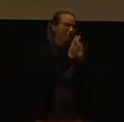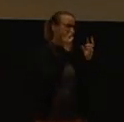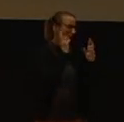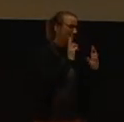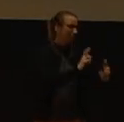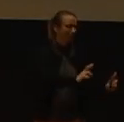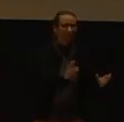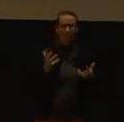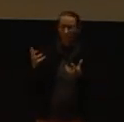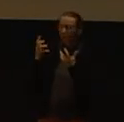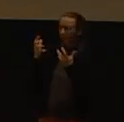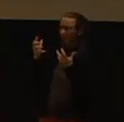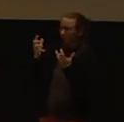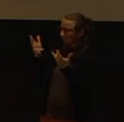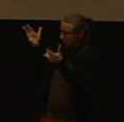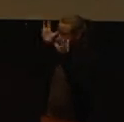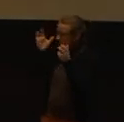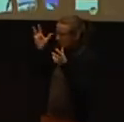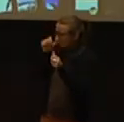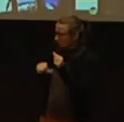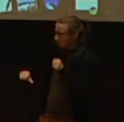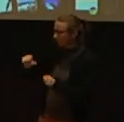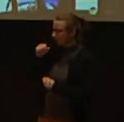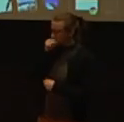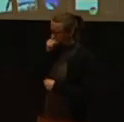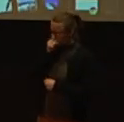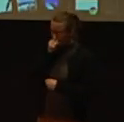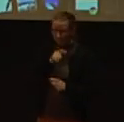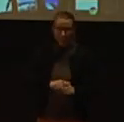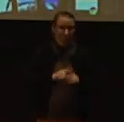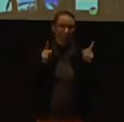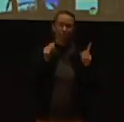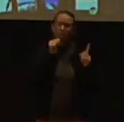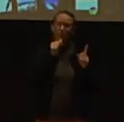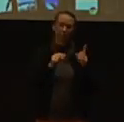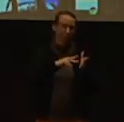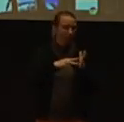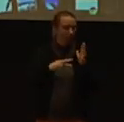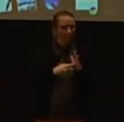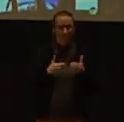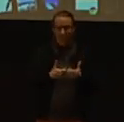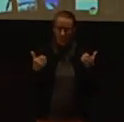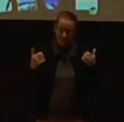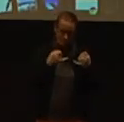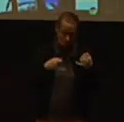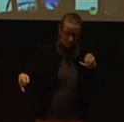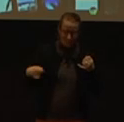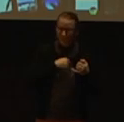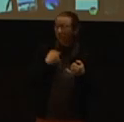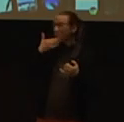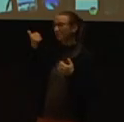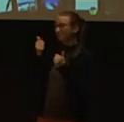heard. We honor our differences. Different does not have to be divided because we know we're better together.